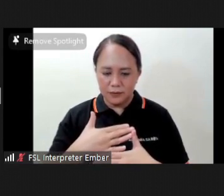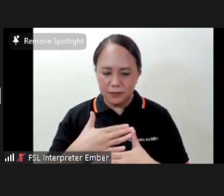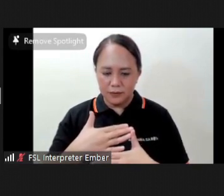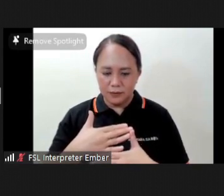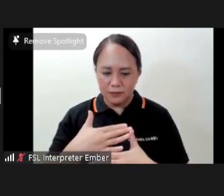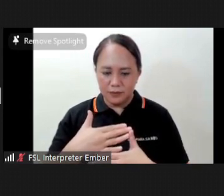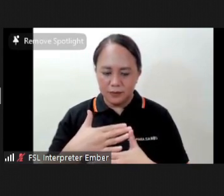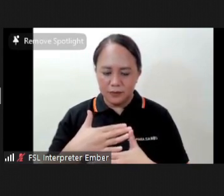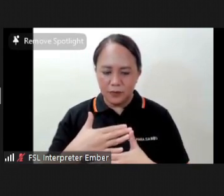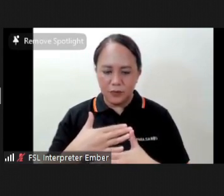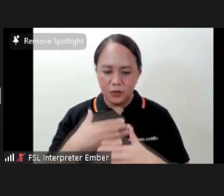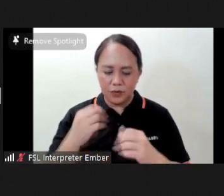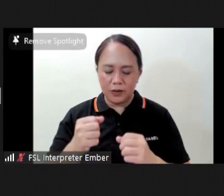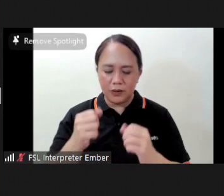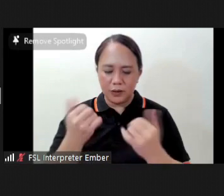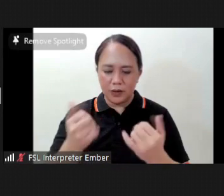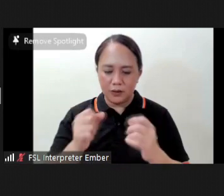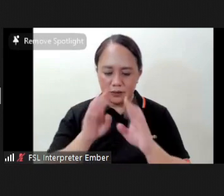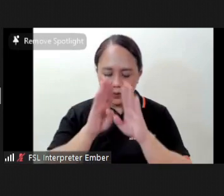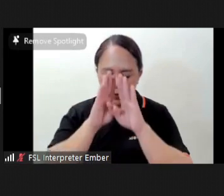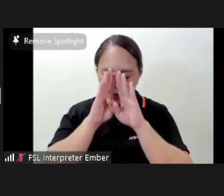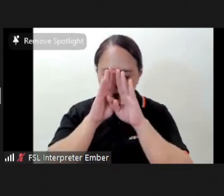you can open your eyes